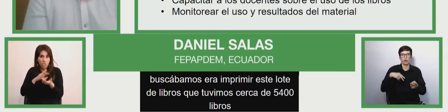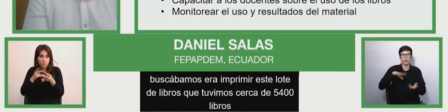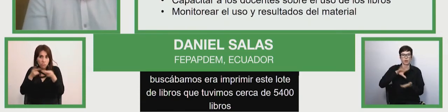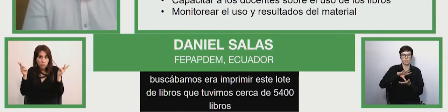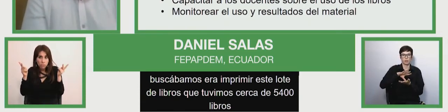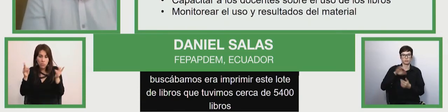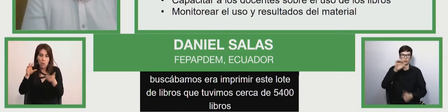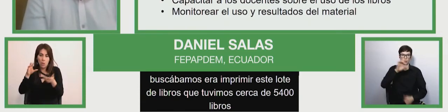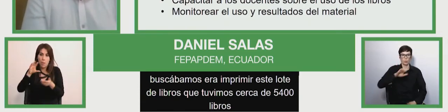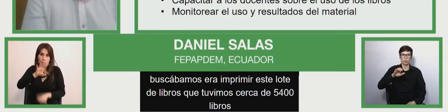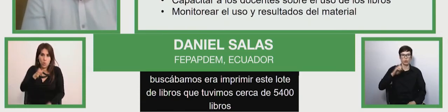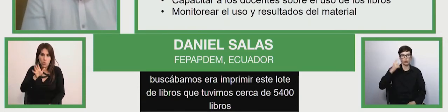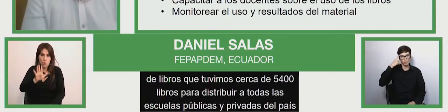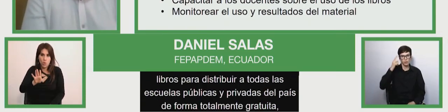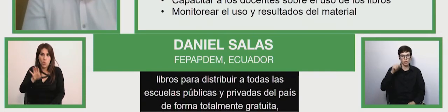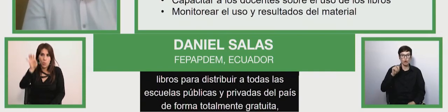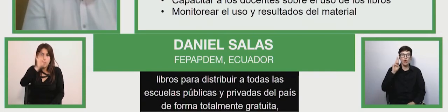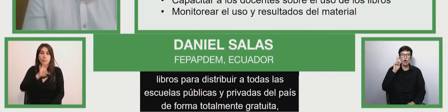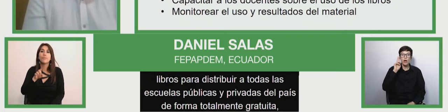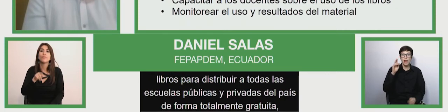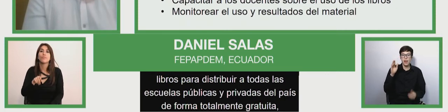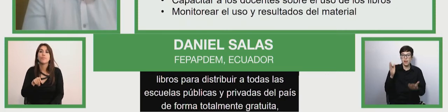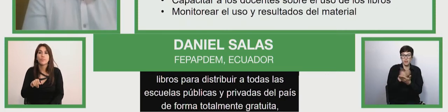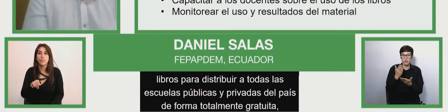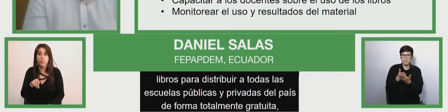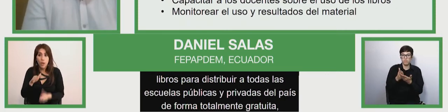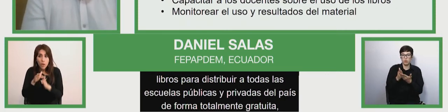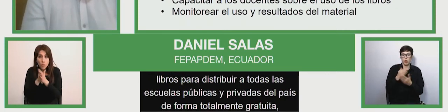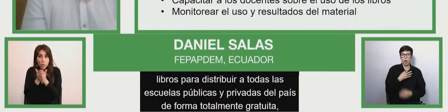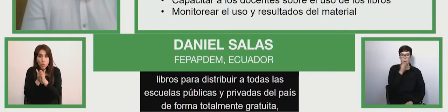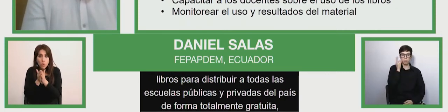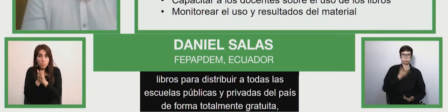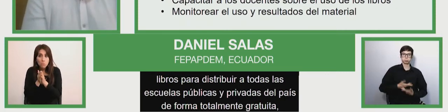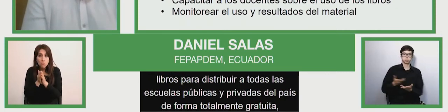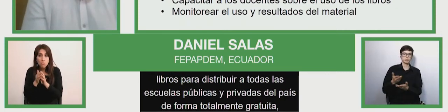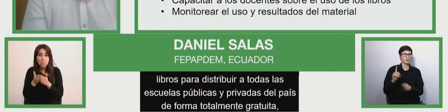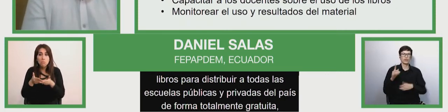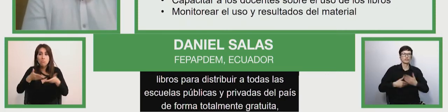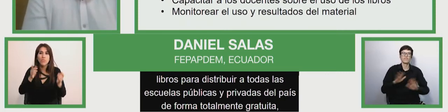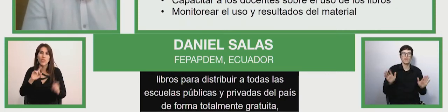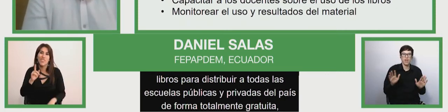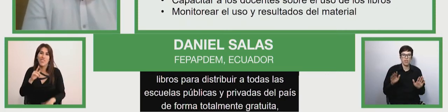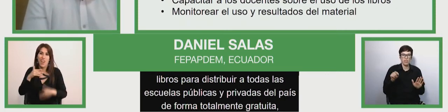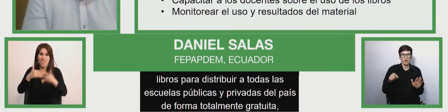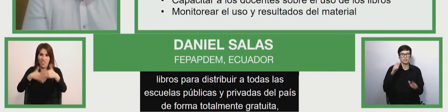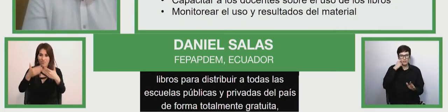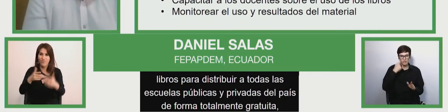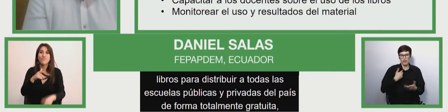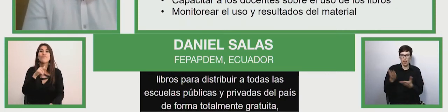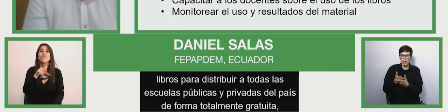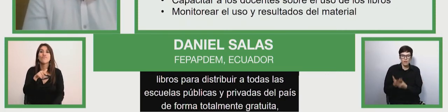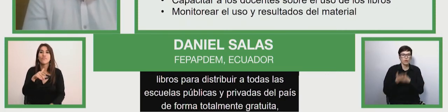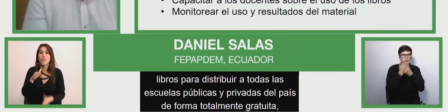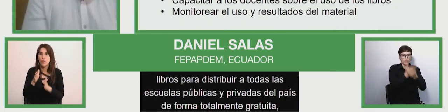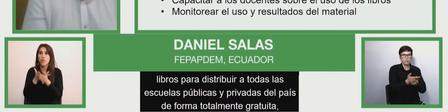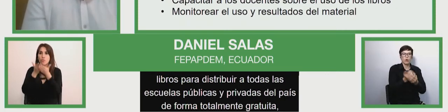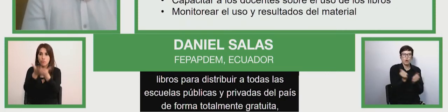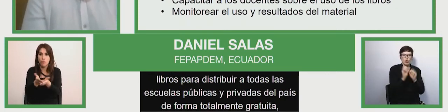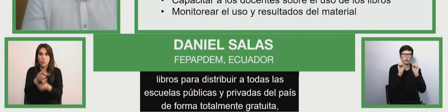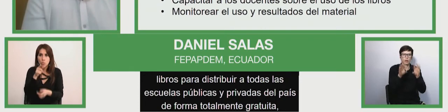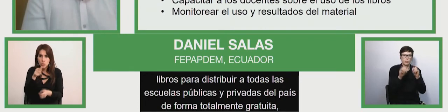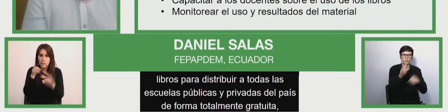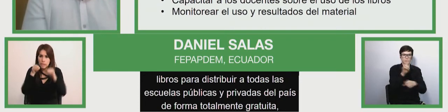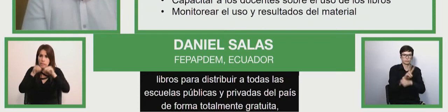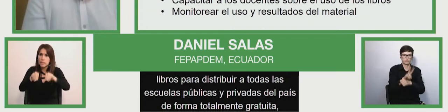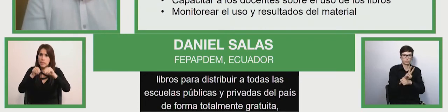anything we would have to learn that the the teacher just to know how to use them we started with how to how to train 150